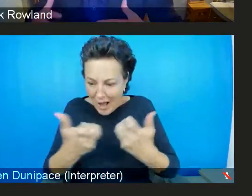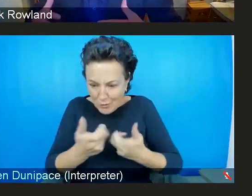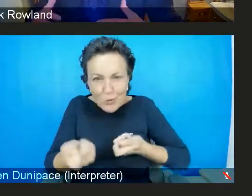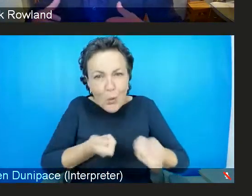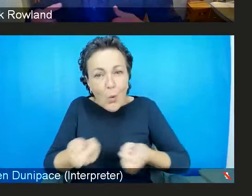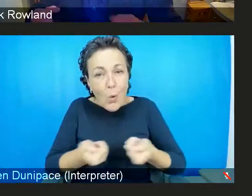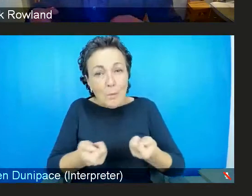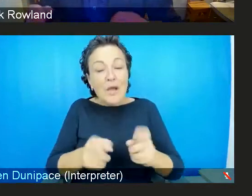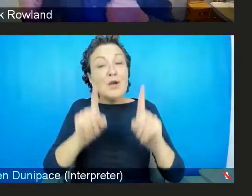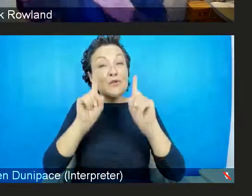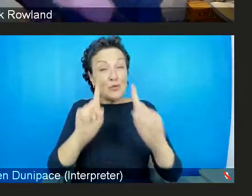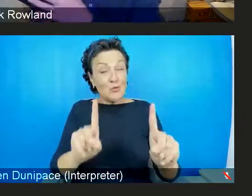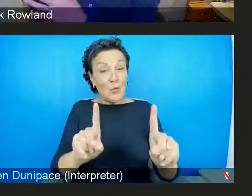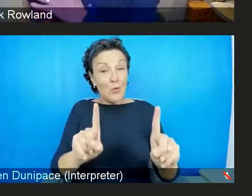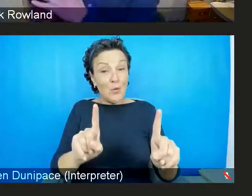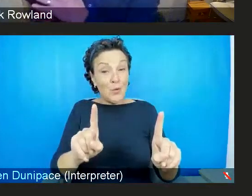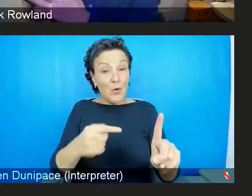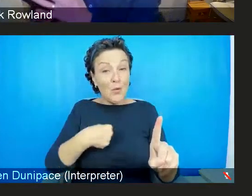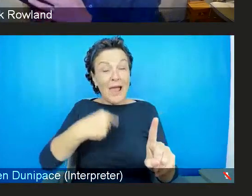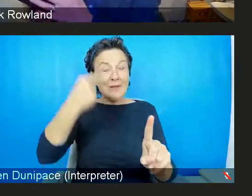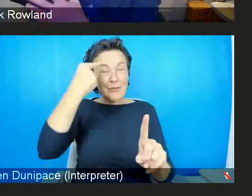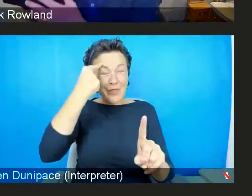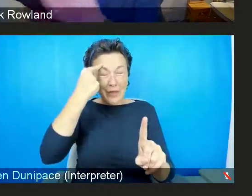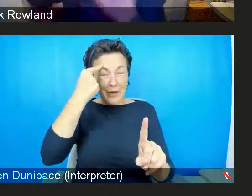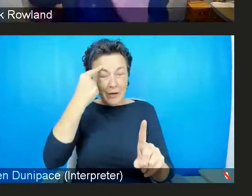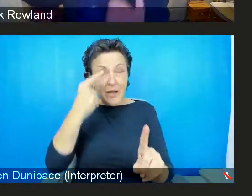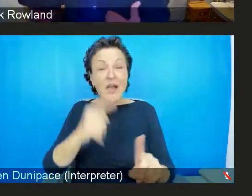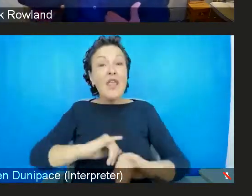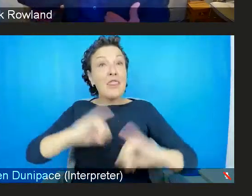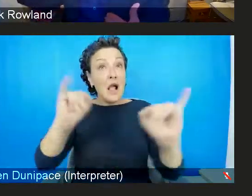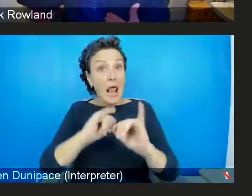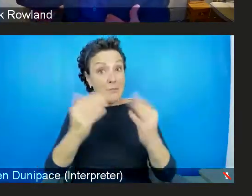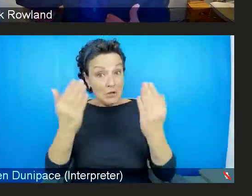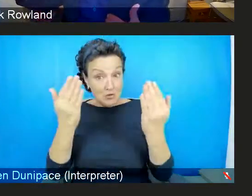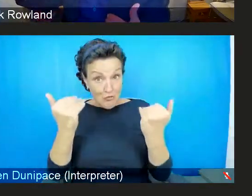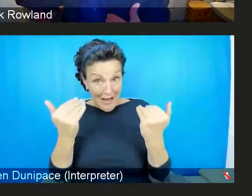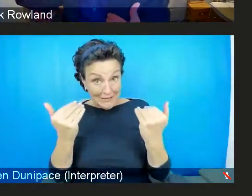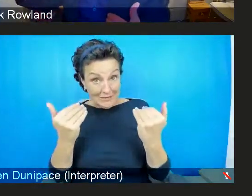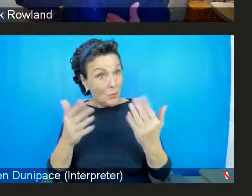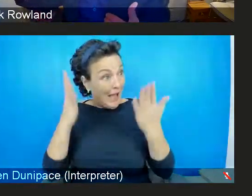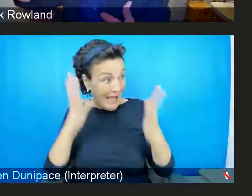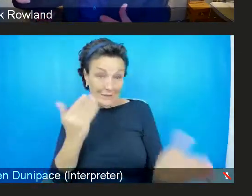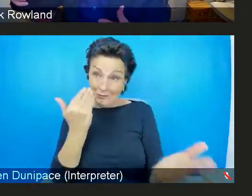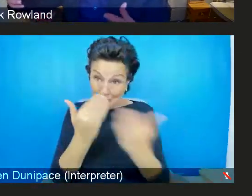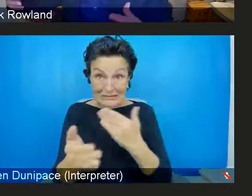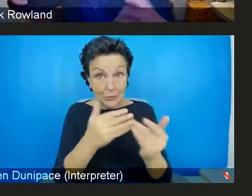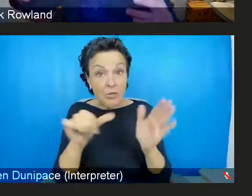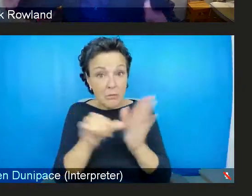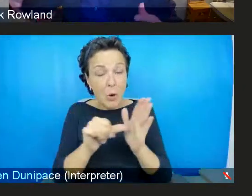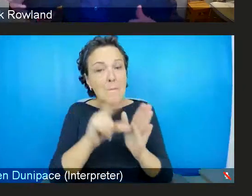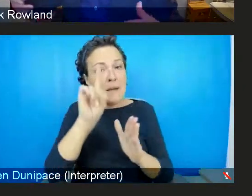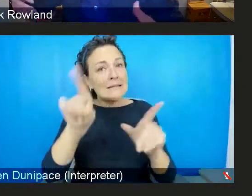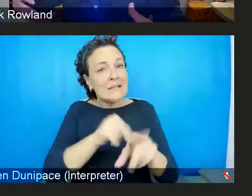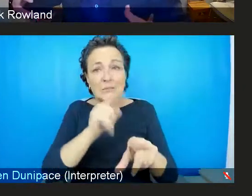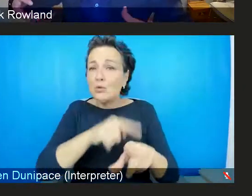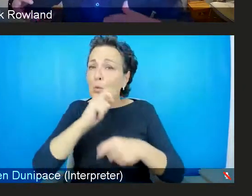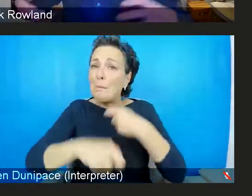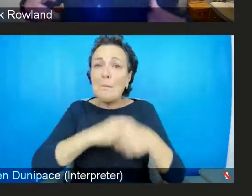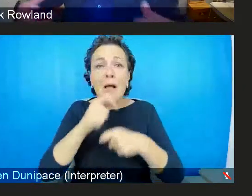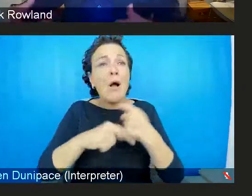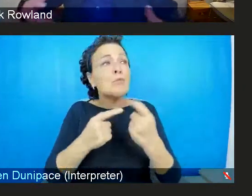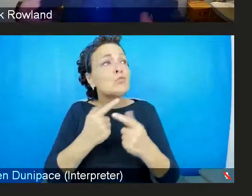to understand how do we face the problem straight on and not be overwhelmed by the size of the problem. And there are psychological